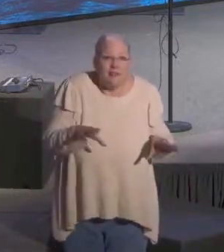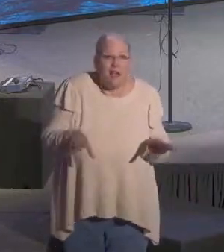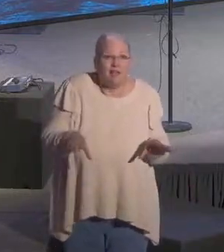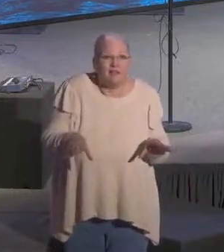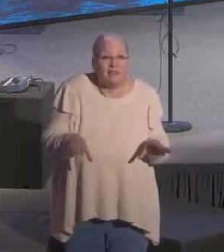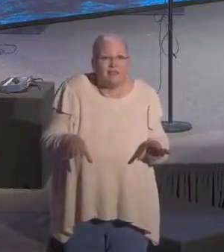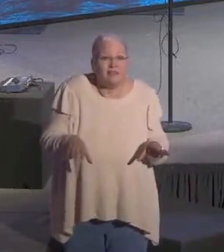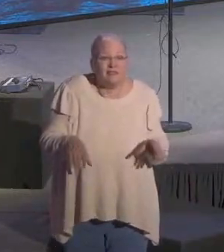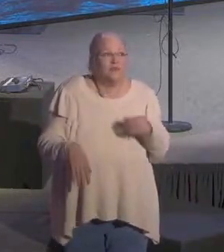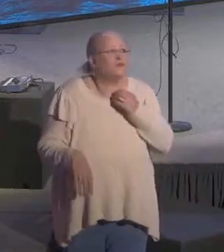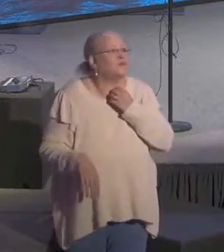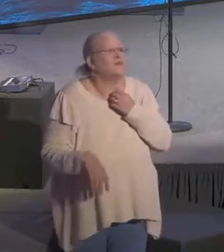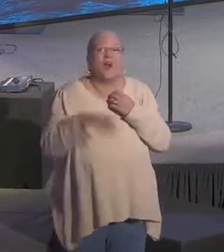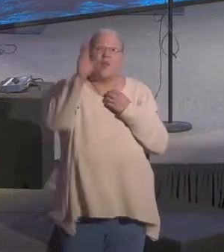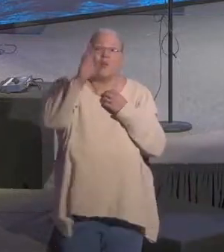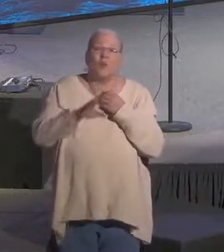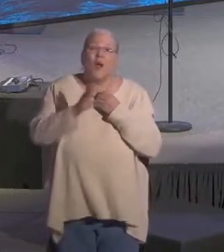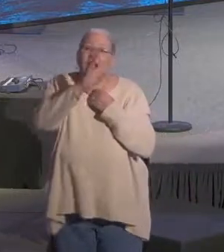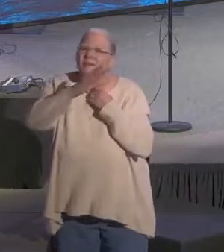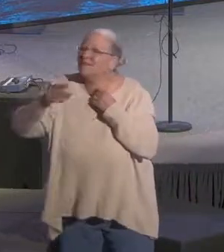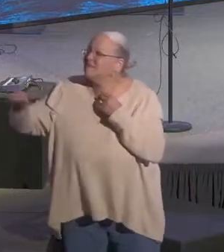of his message. Here's the second part. The cross.